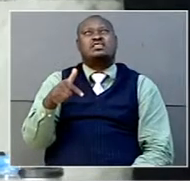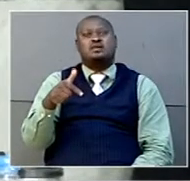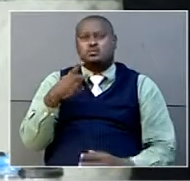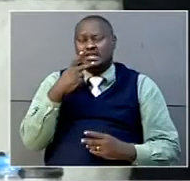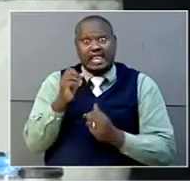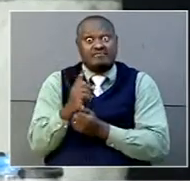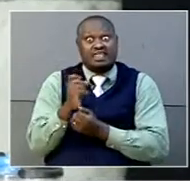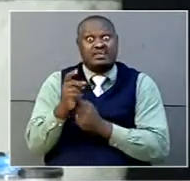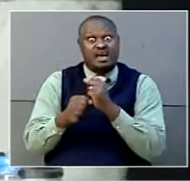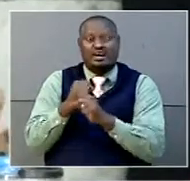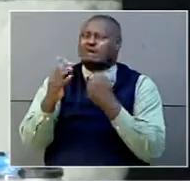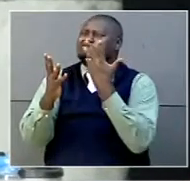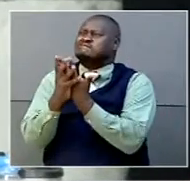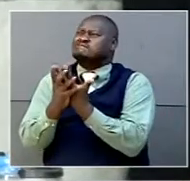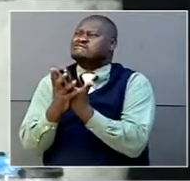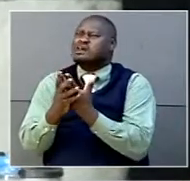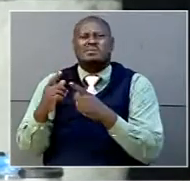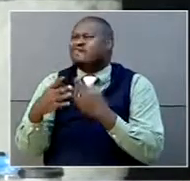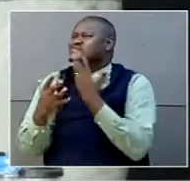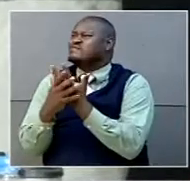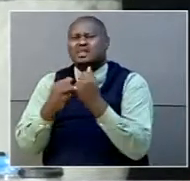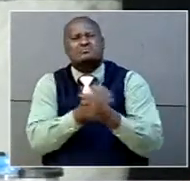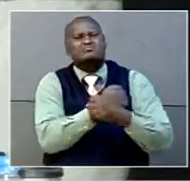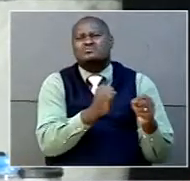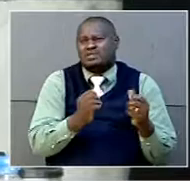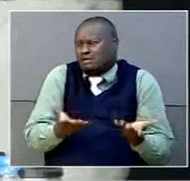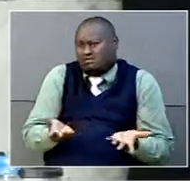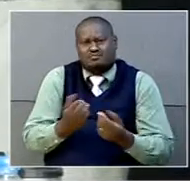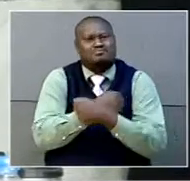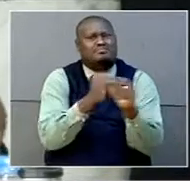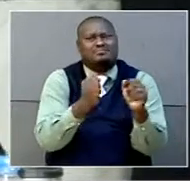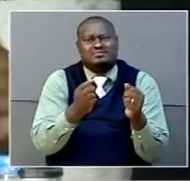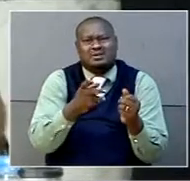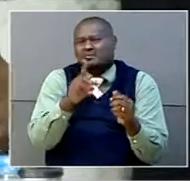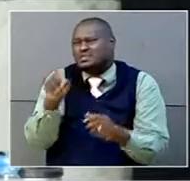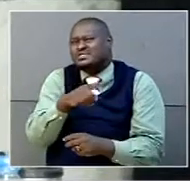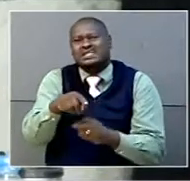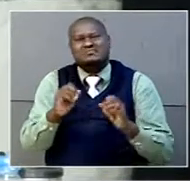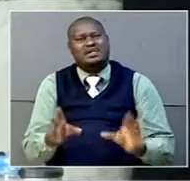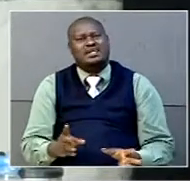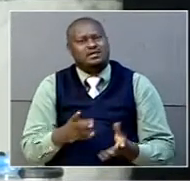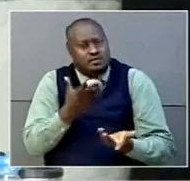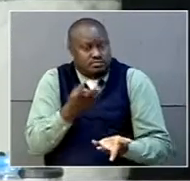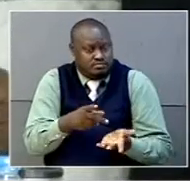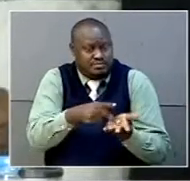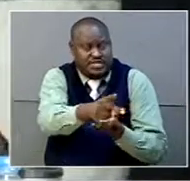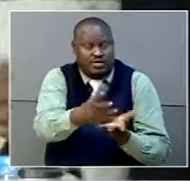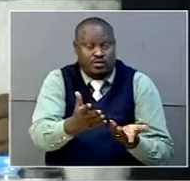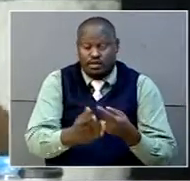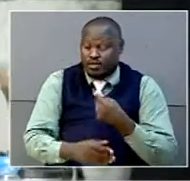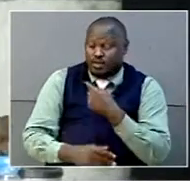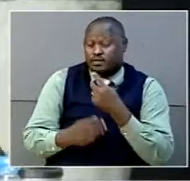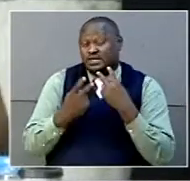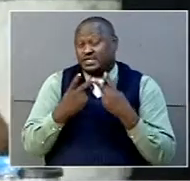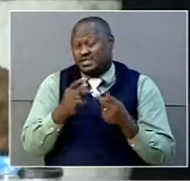by 11 years? Of course, you could never. So when you say that somebody who is wrongfully prosecuted, I think we might